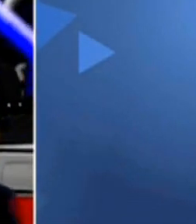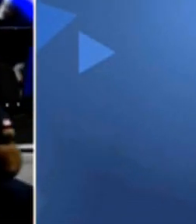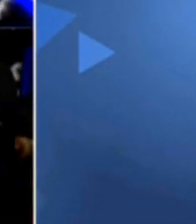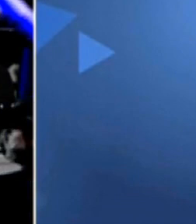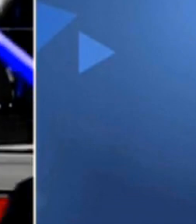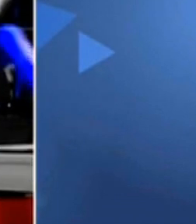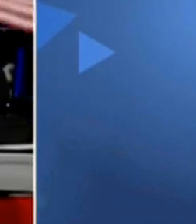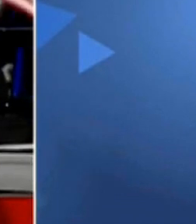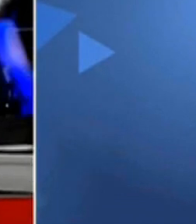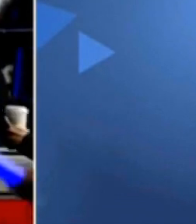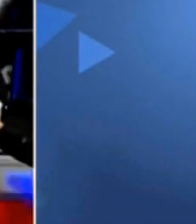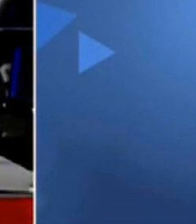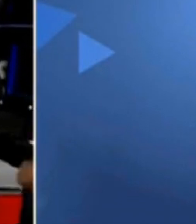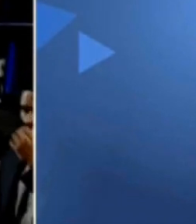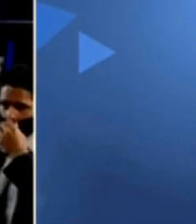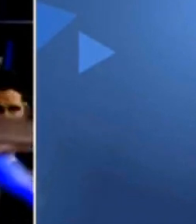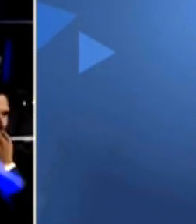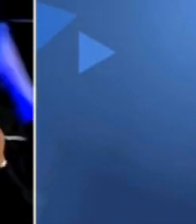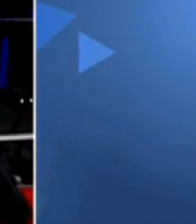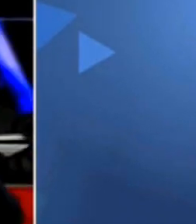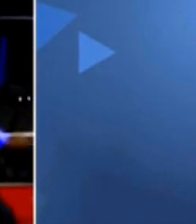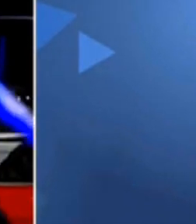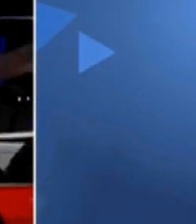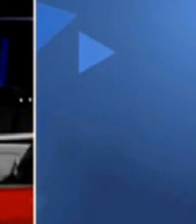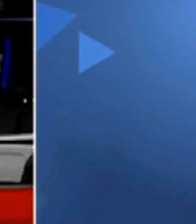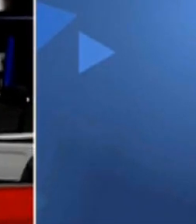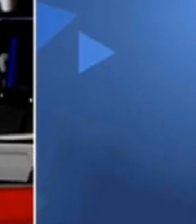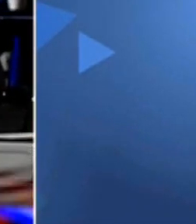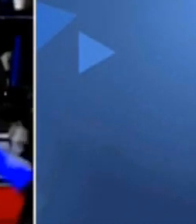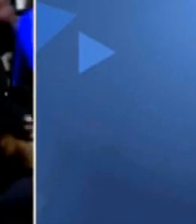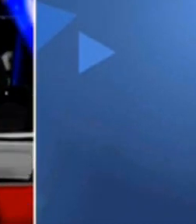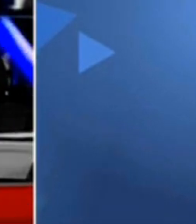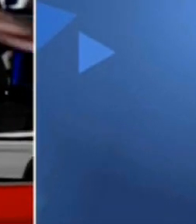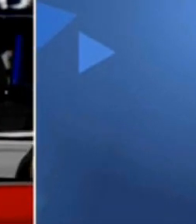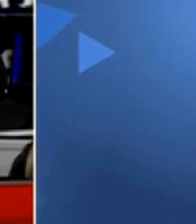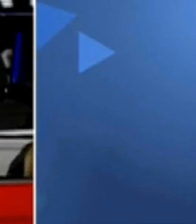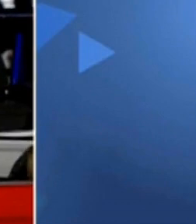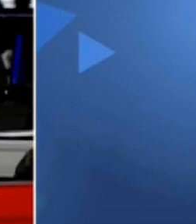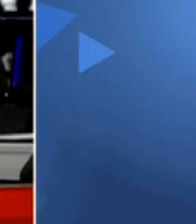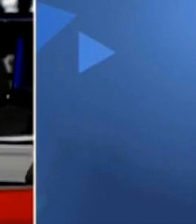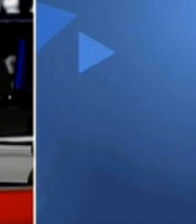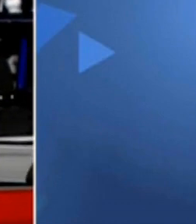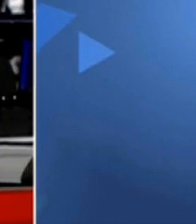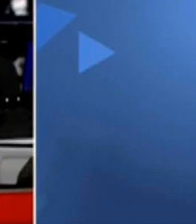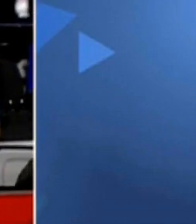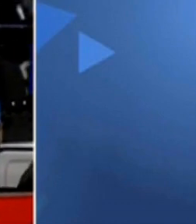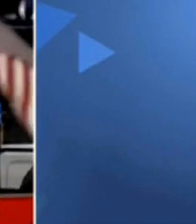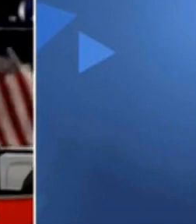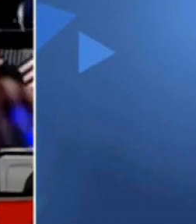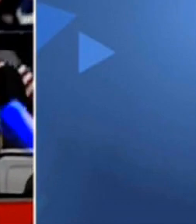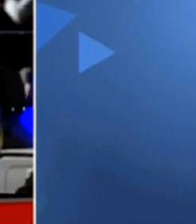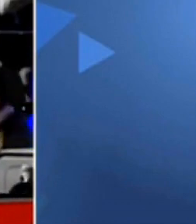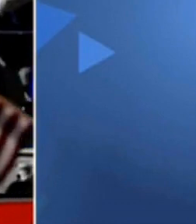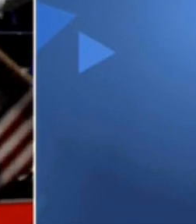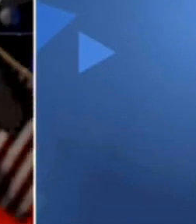if Kamala Harris was able to shutter all these ceilings in the justice system in America,